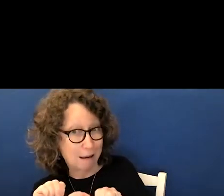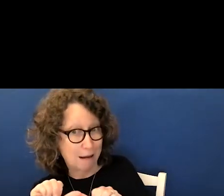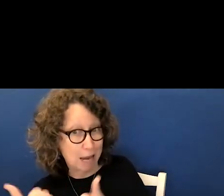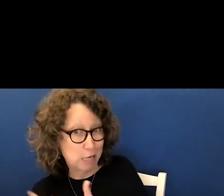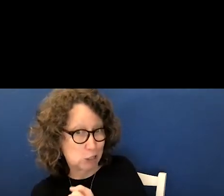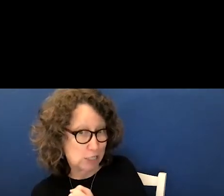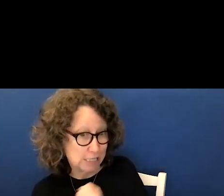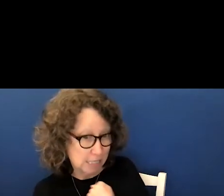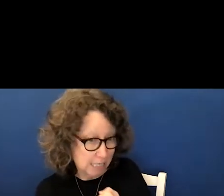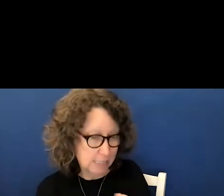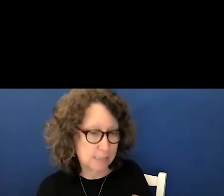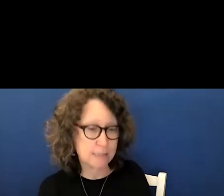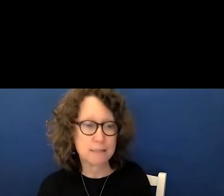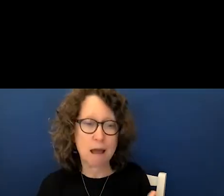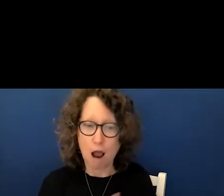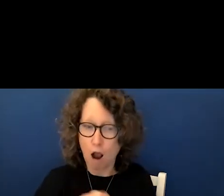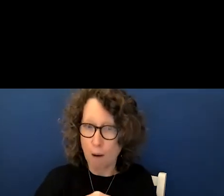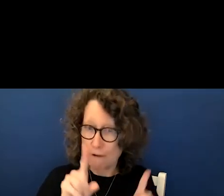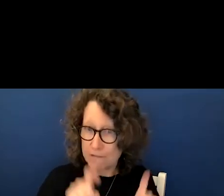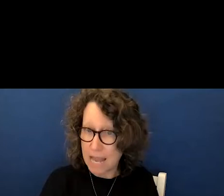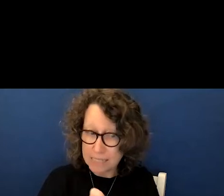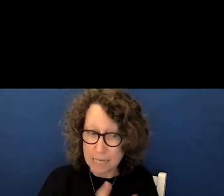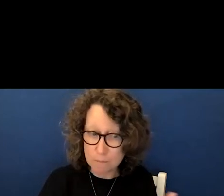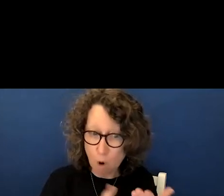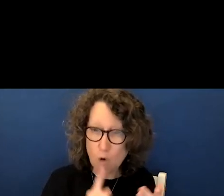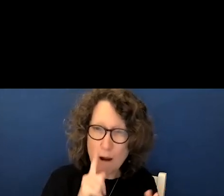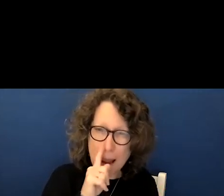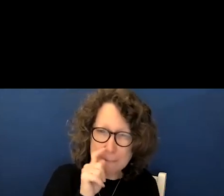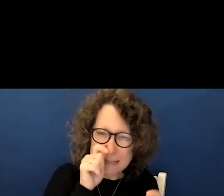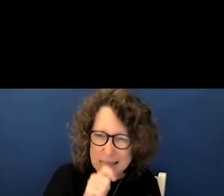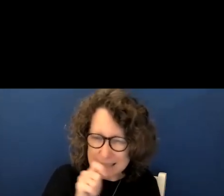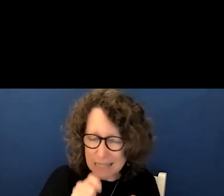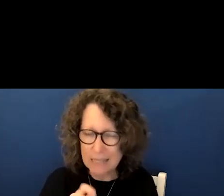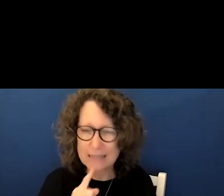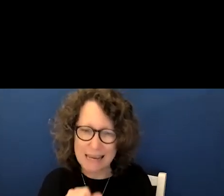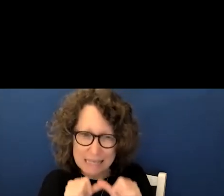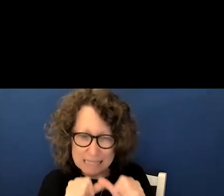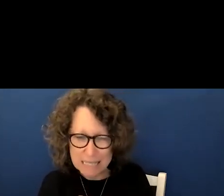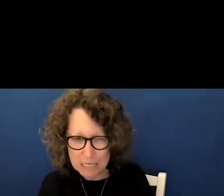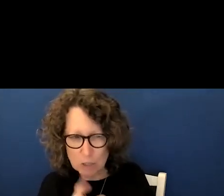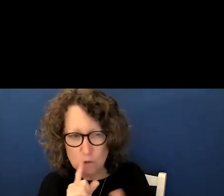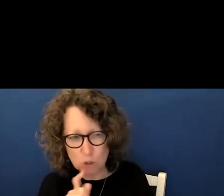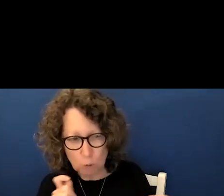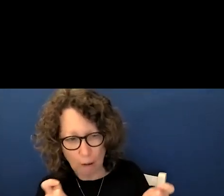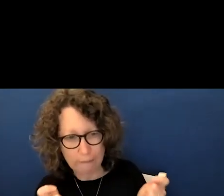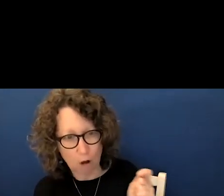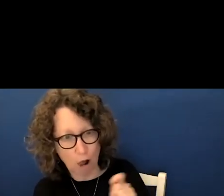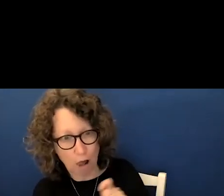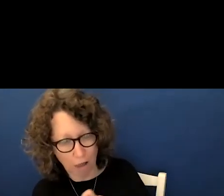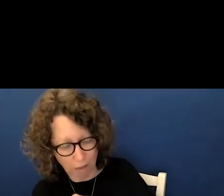comprehensive testing programs that continue to evolve